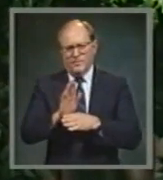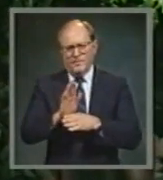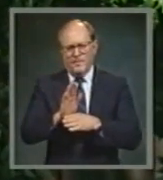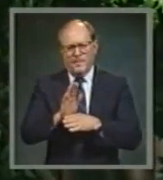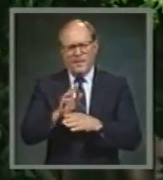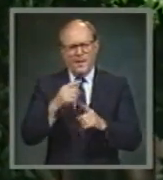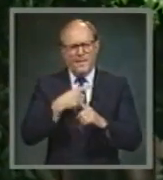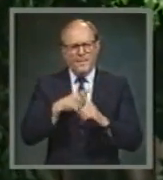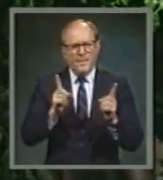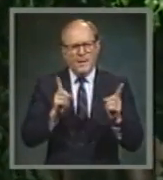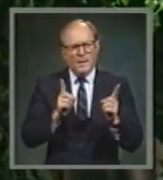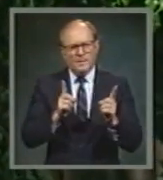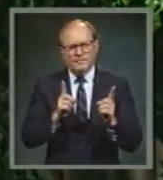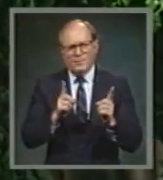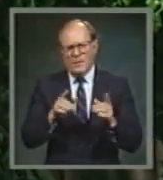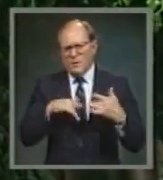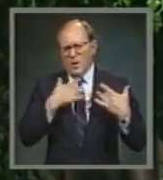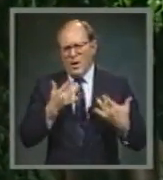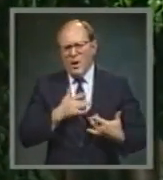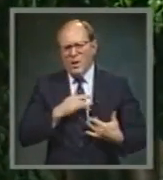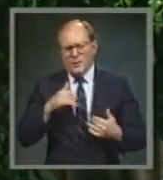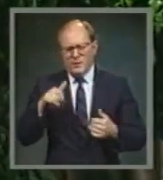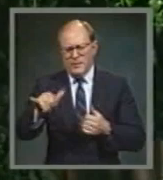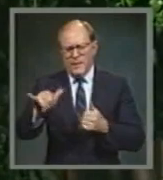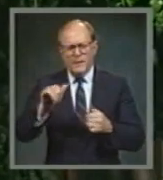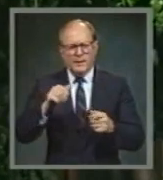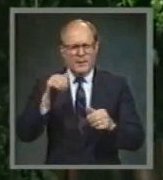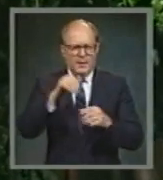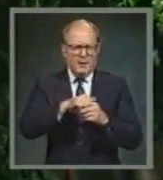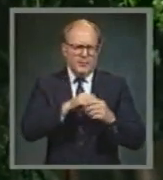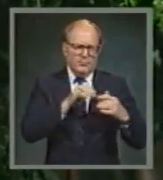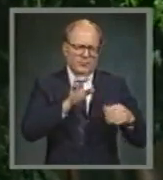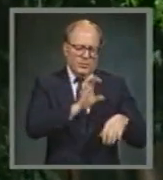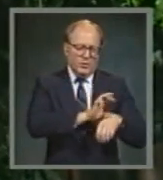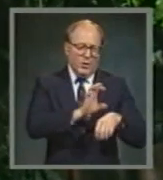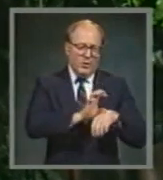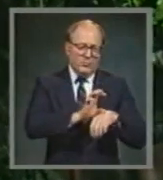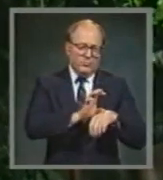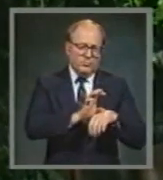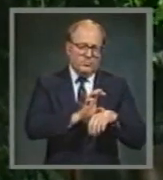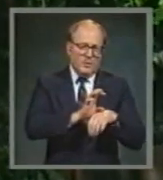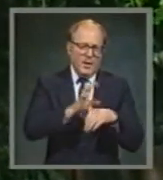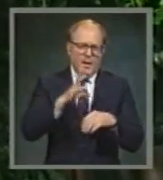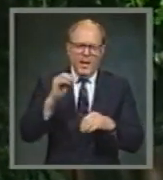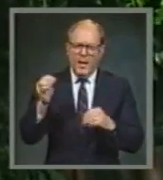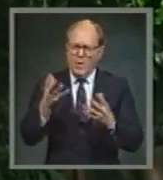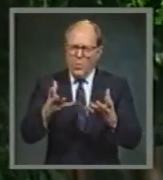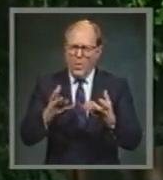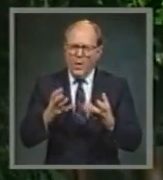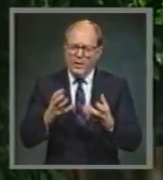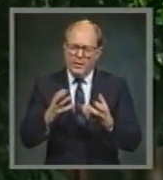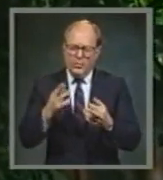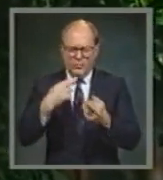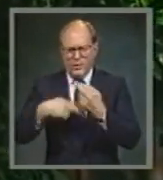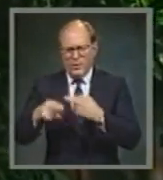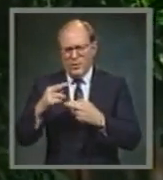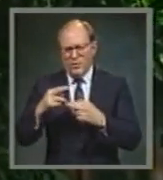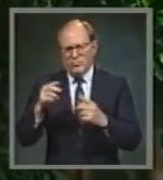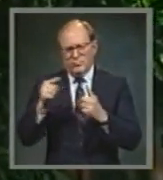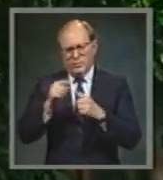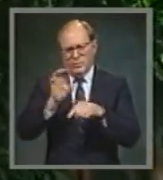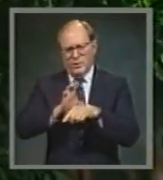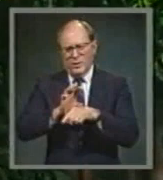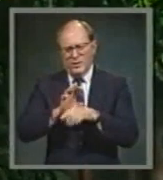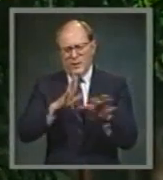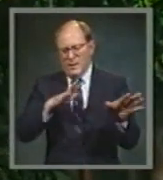But despite the fact that his heart is still in the church, he said, and expressed a desire to be back, he had left us